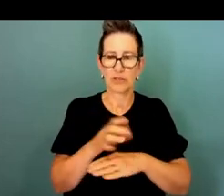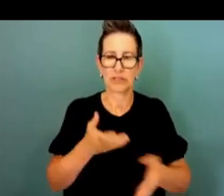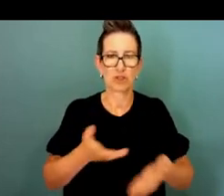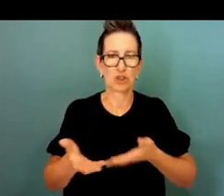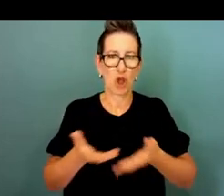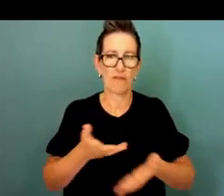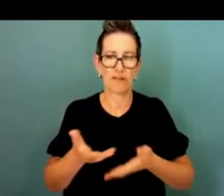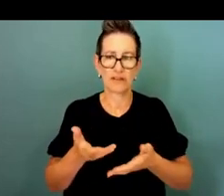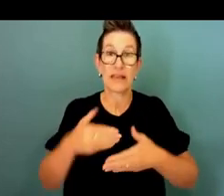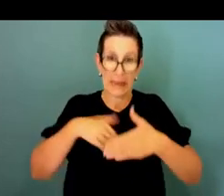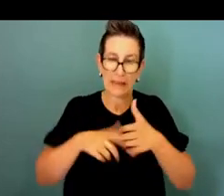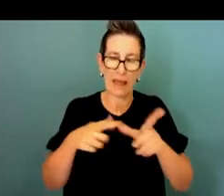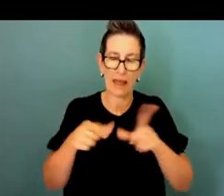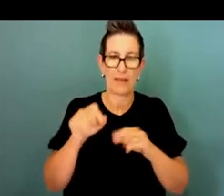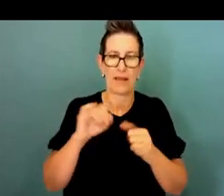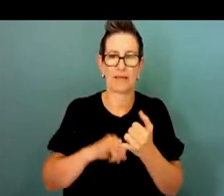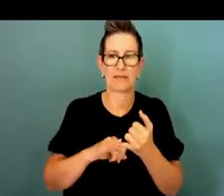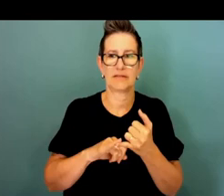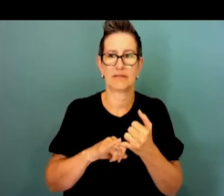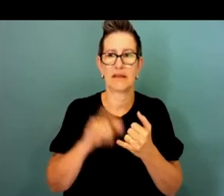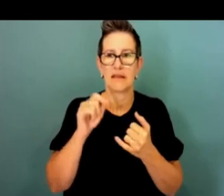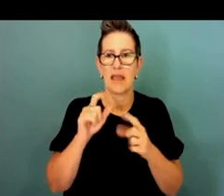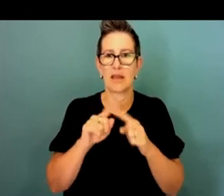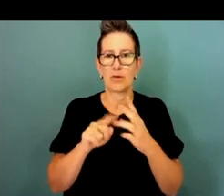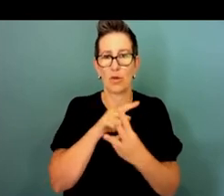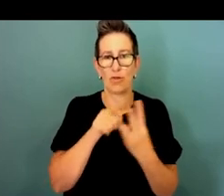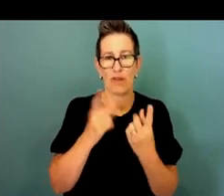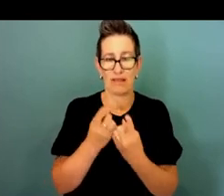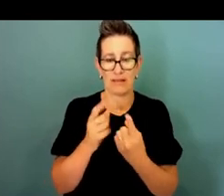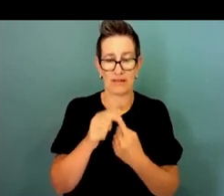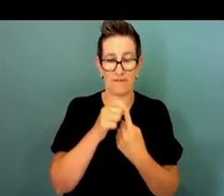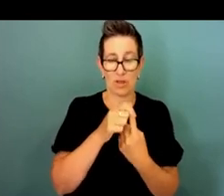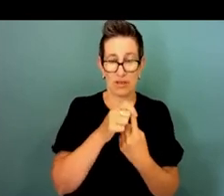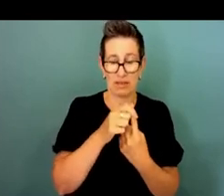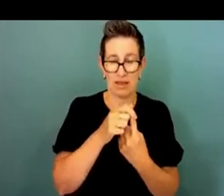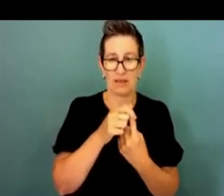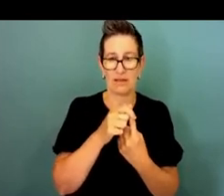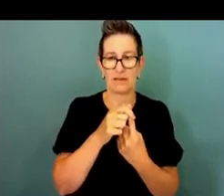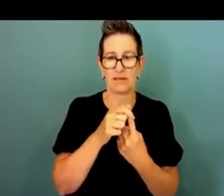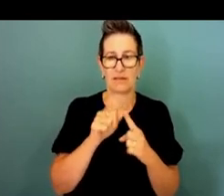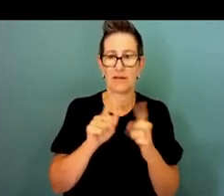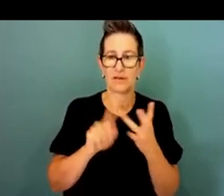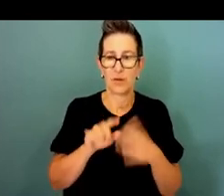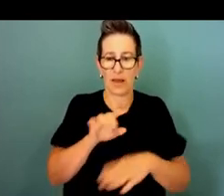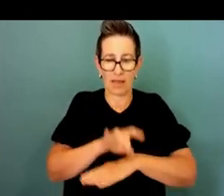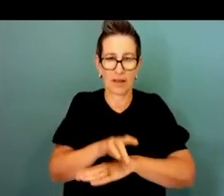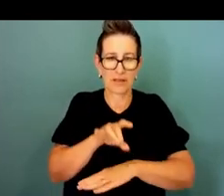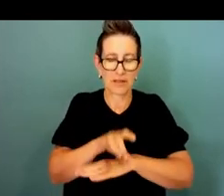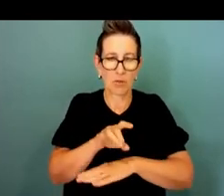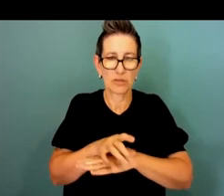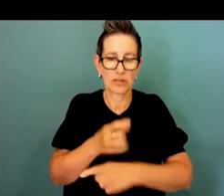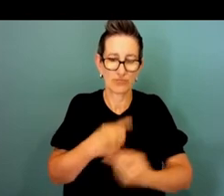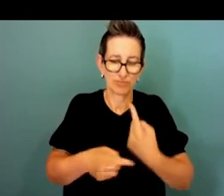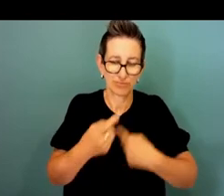APS that can do three things the first thing is actually doing those consulting projects for other